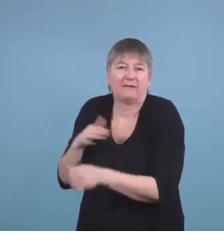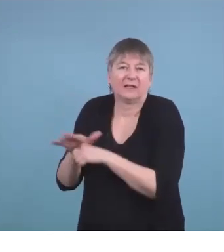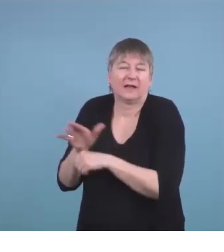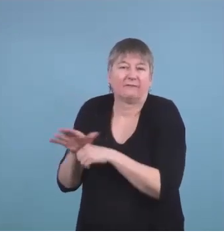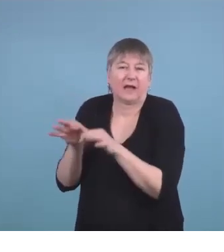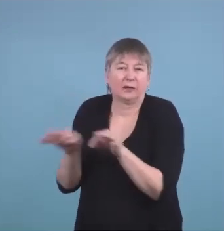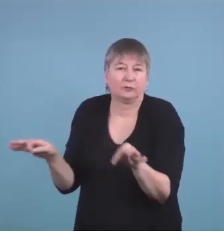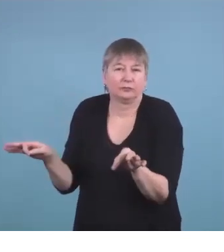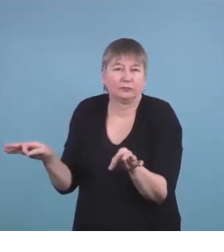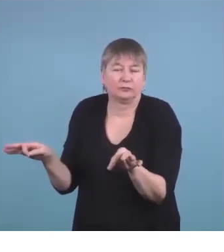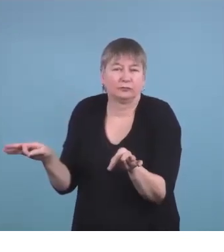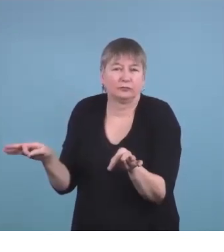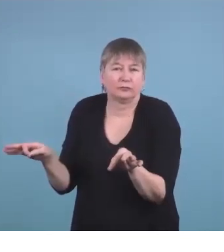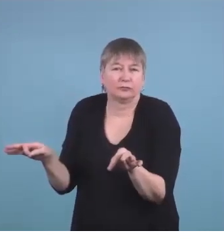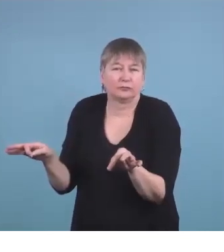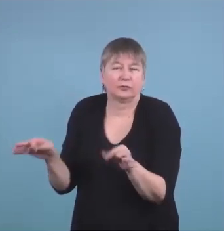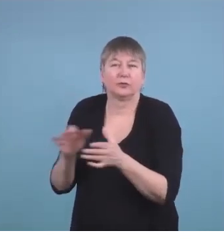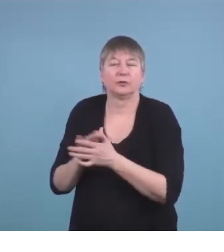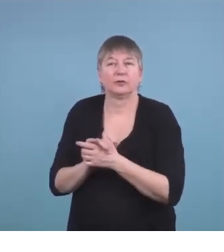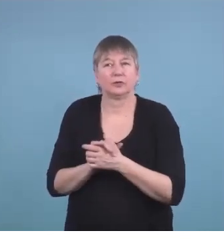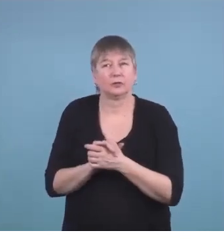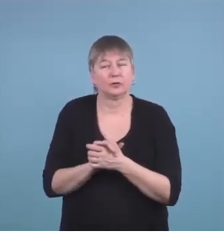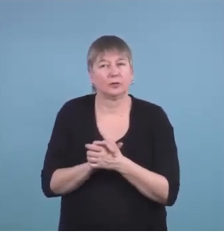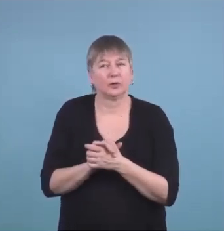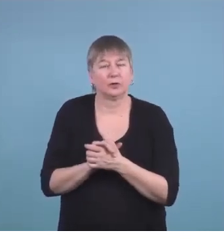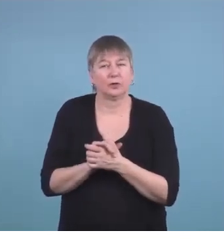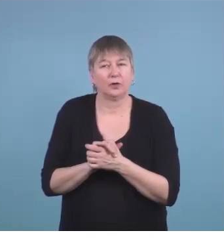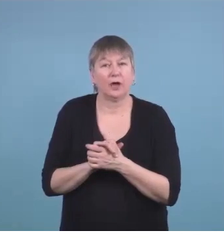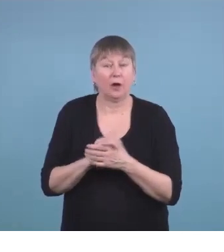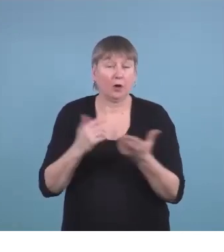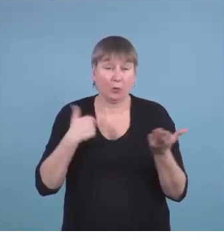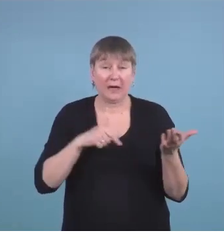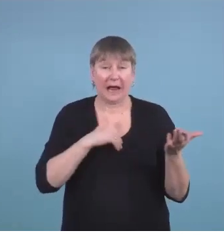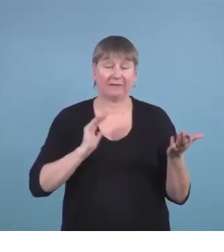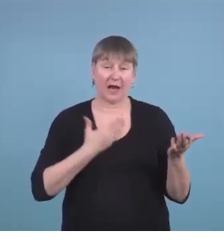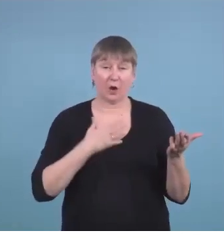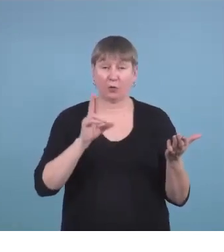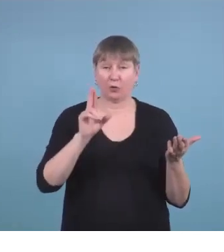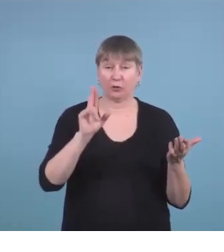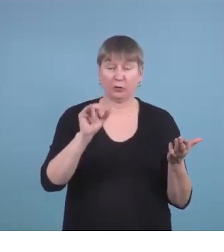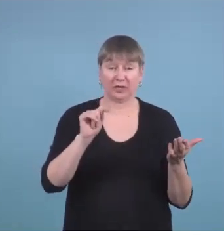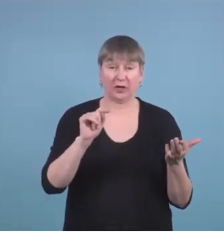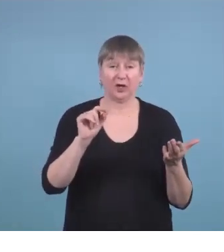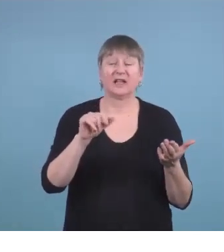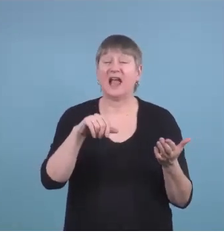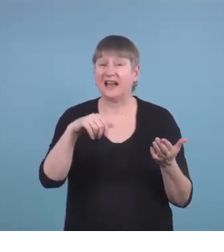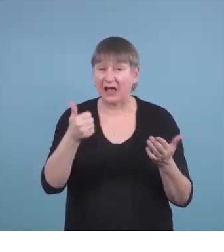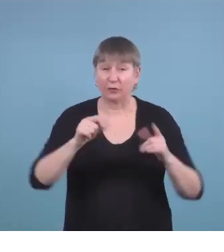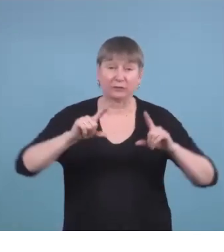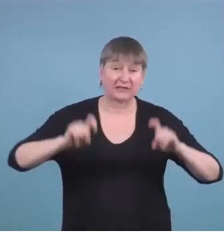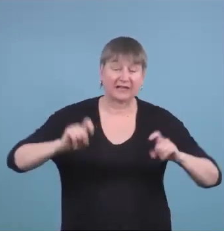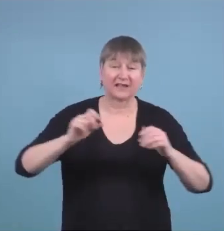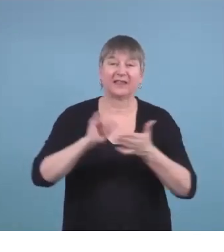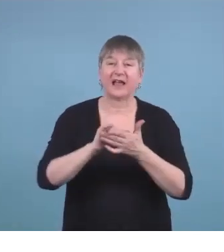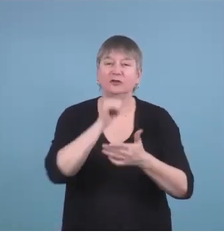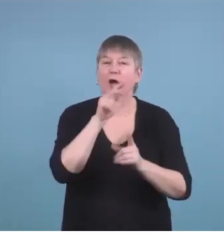even though there is the unit and other non-verbal scales if a